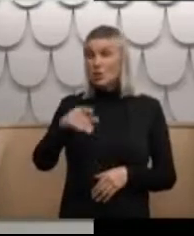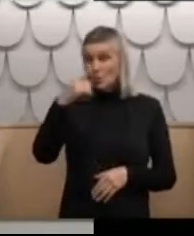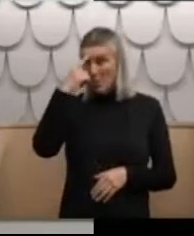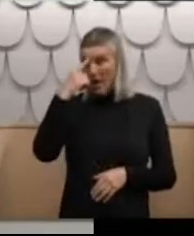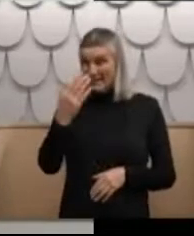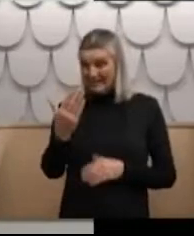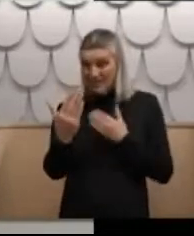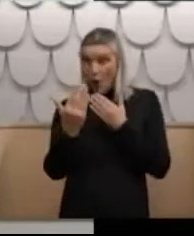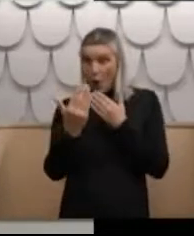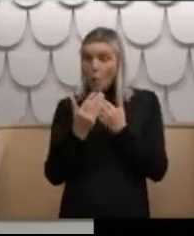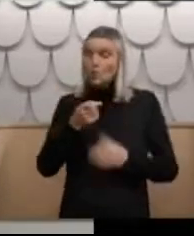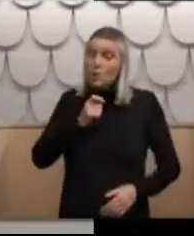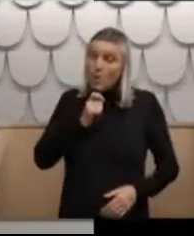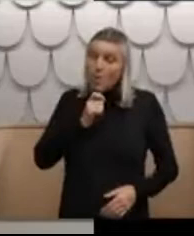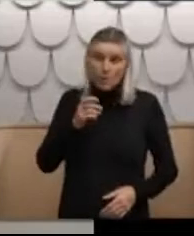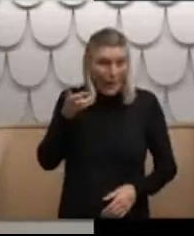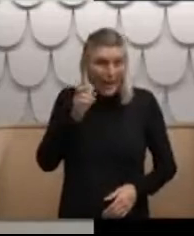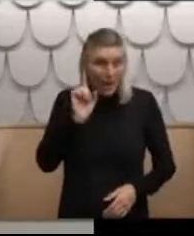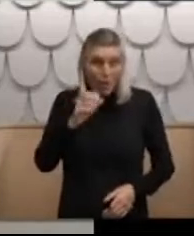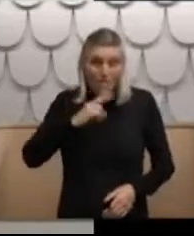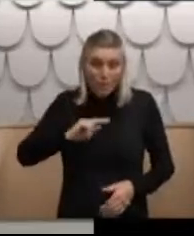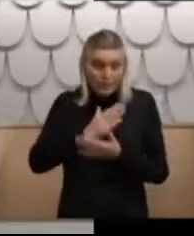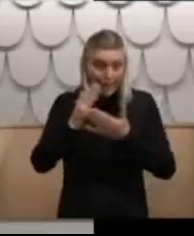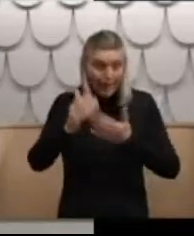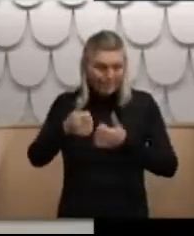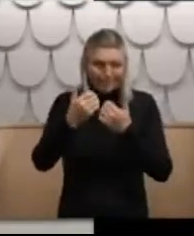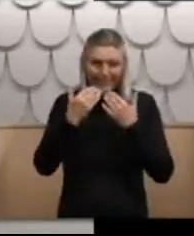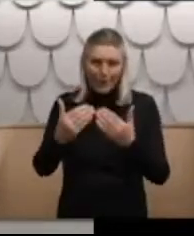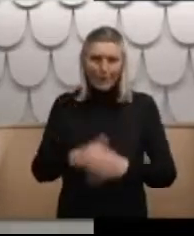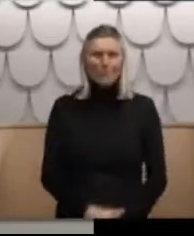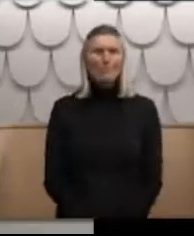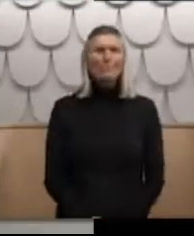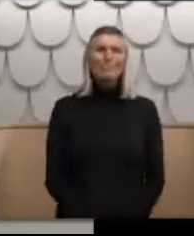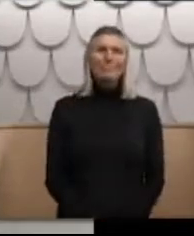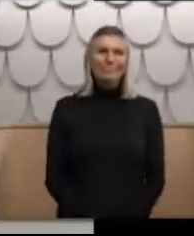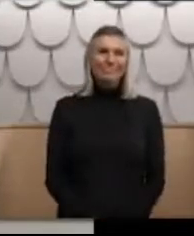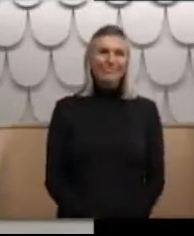closer to the mic so we can hear your kōrero properly. Thank you, Fred. Tēnā koe.